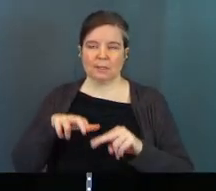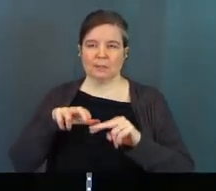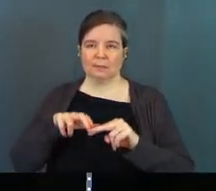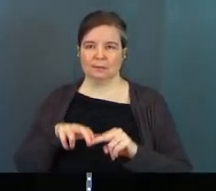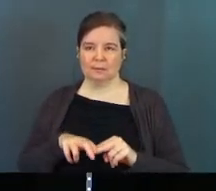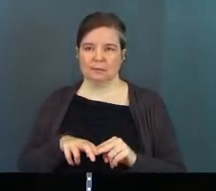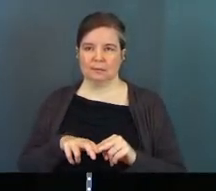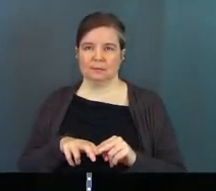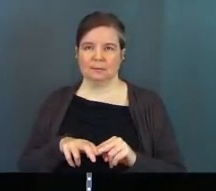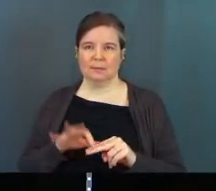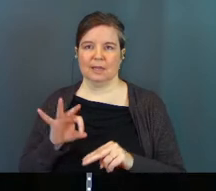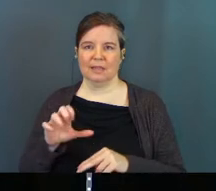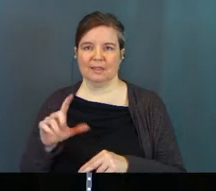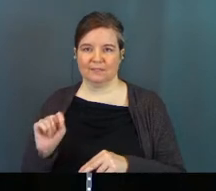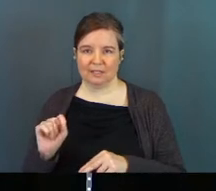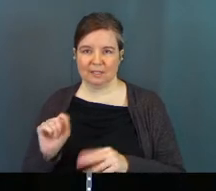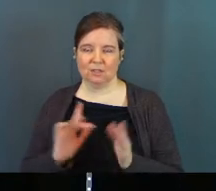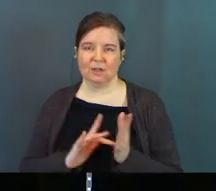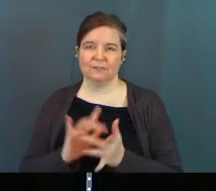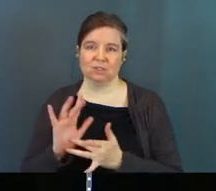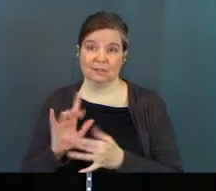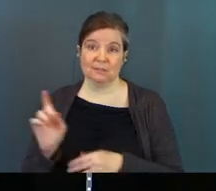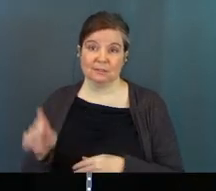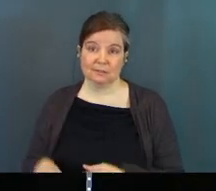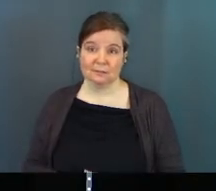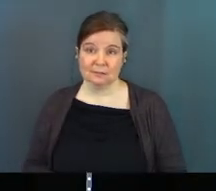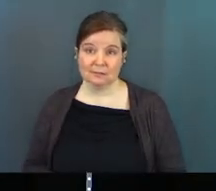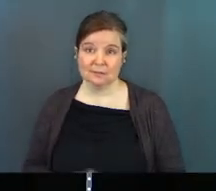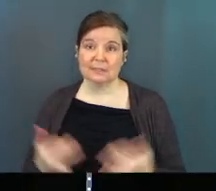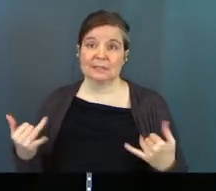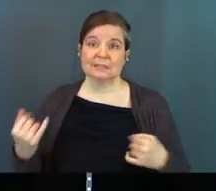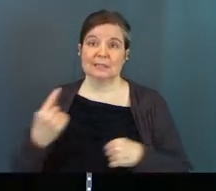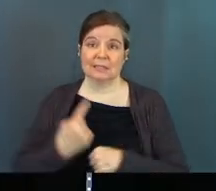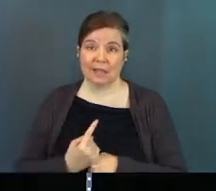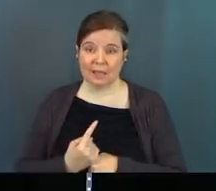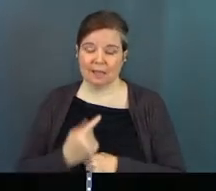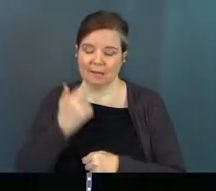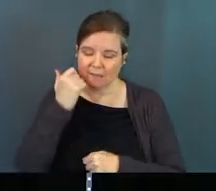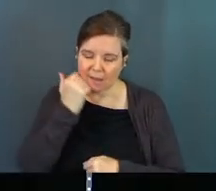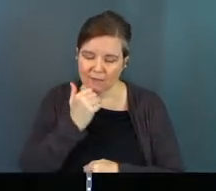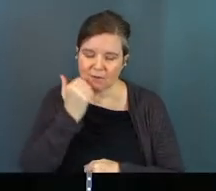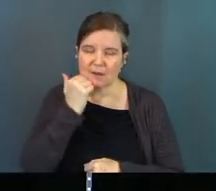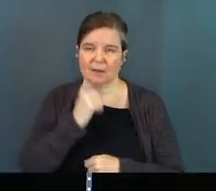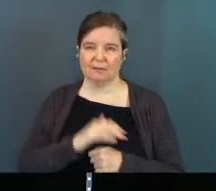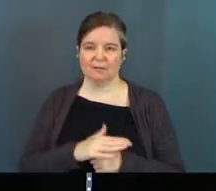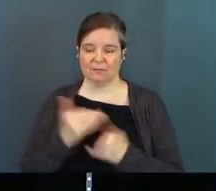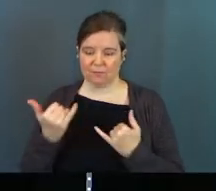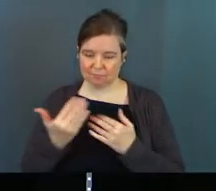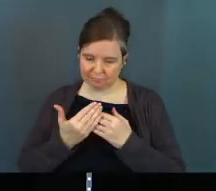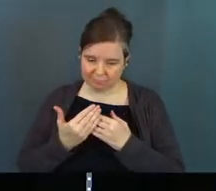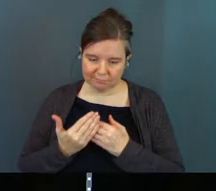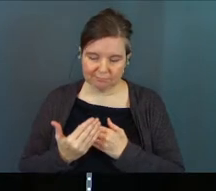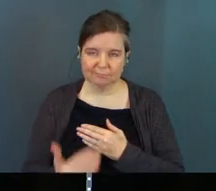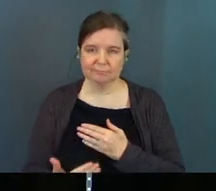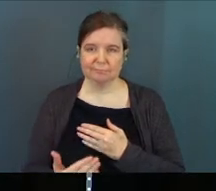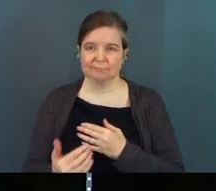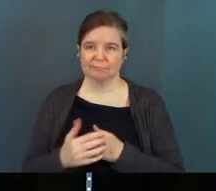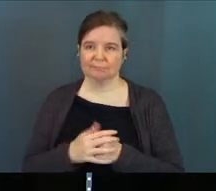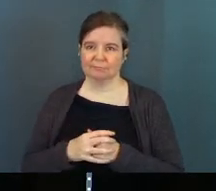back down at the feet of Jesus. Today, every day, from this point forward.